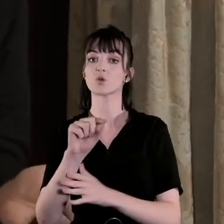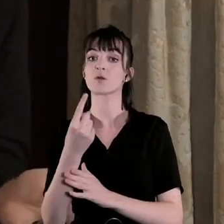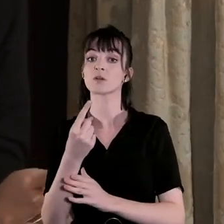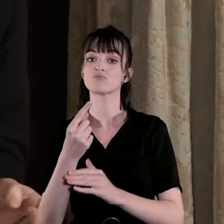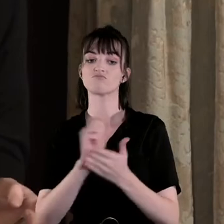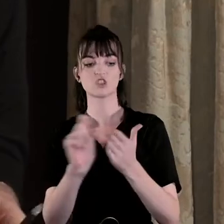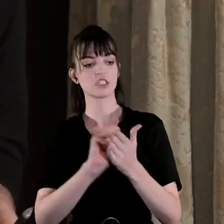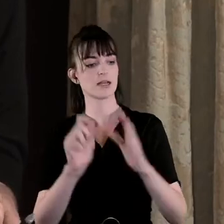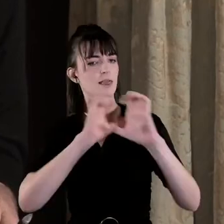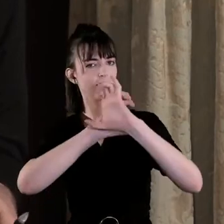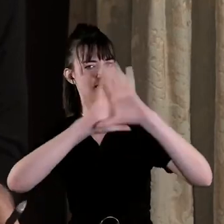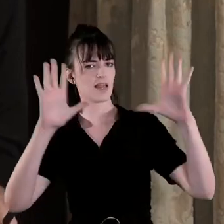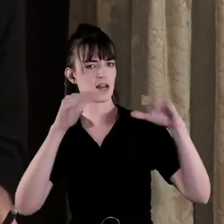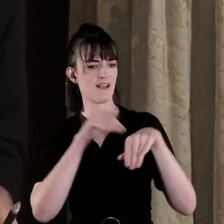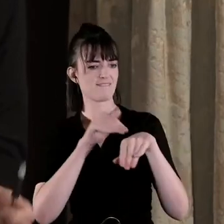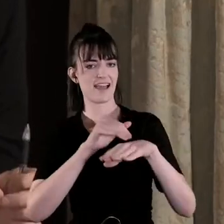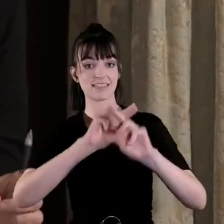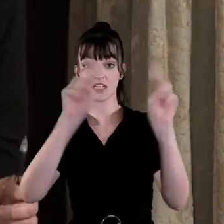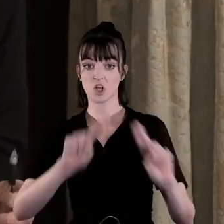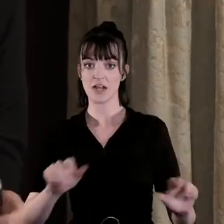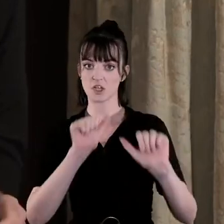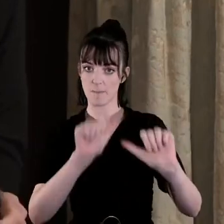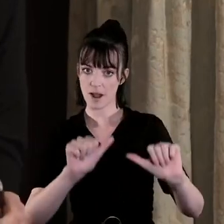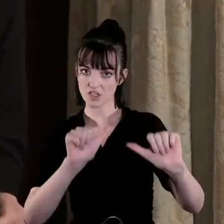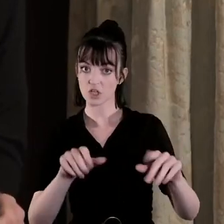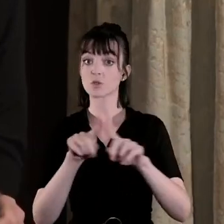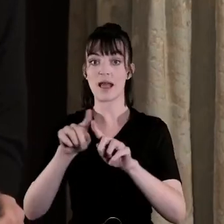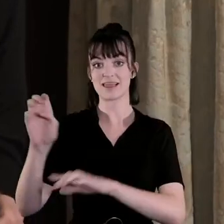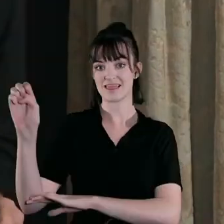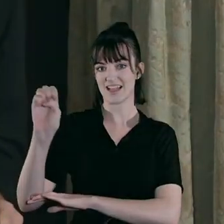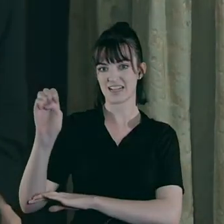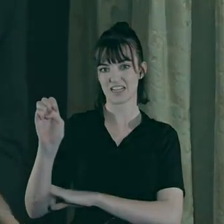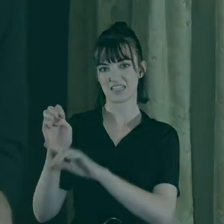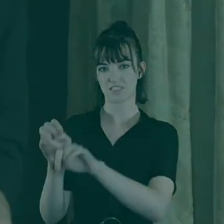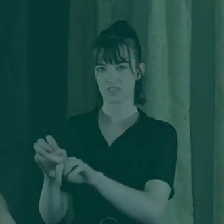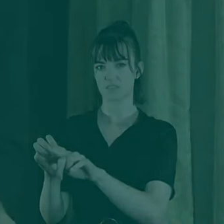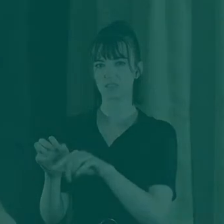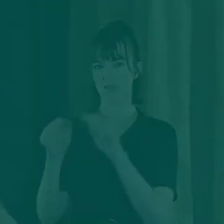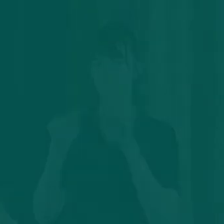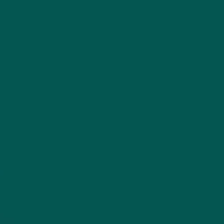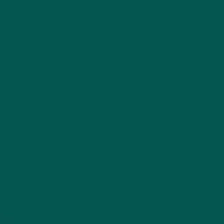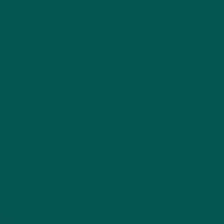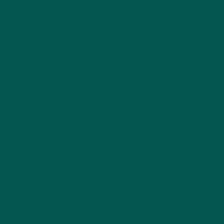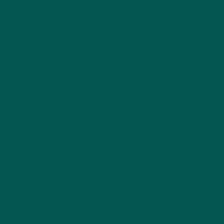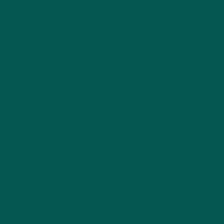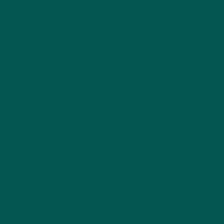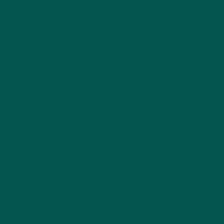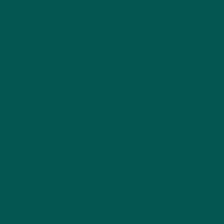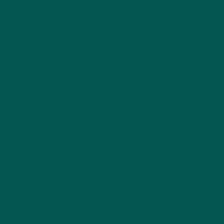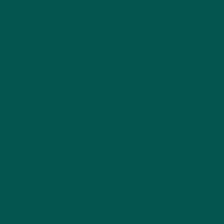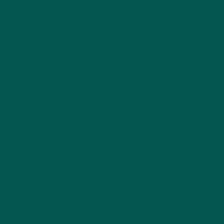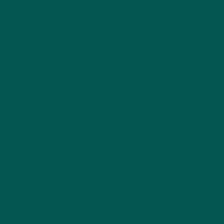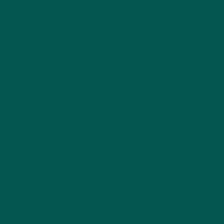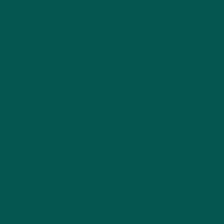very clearly shaped by international pressures and also imperial calculations so the fateful decision for example to